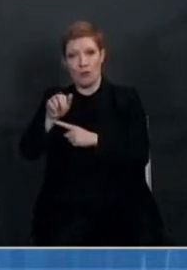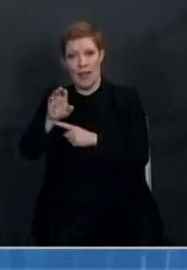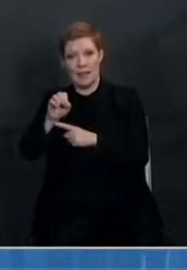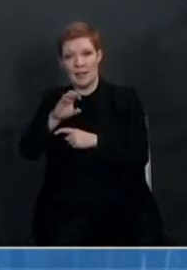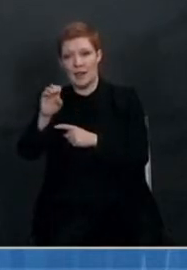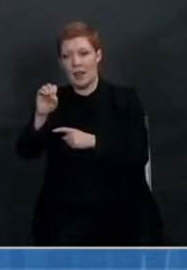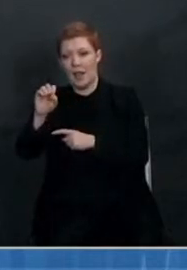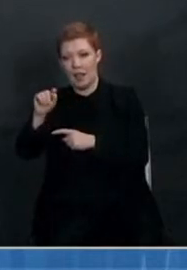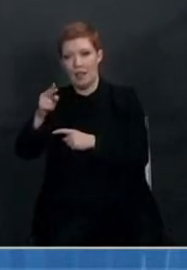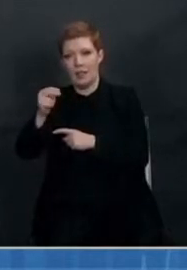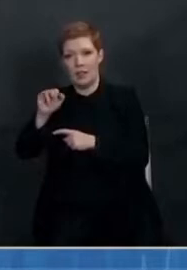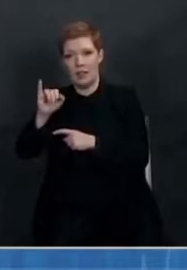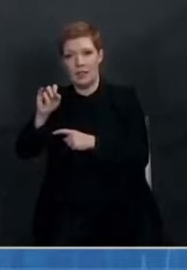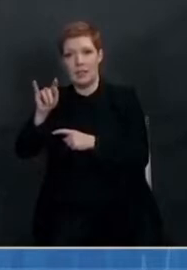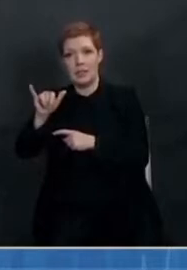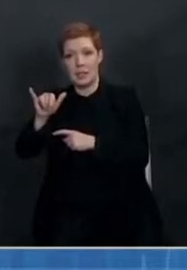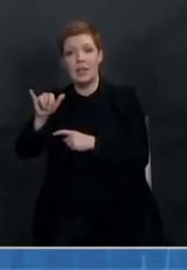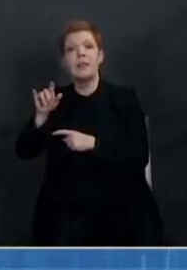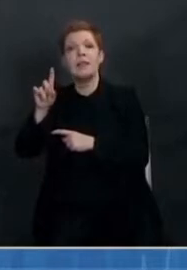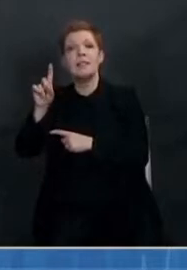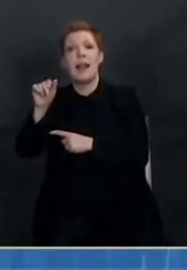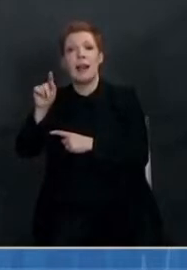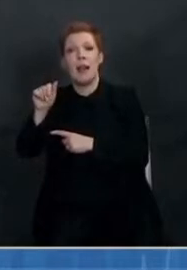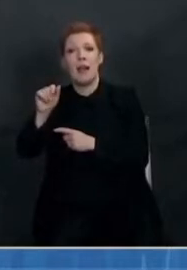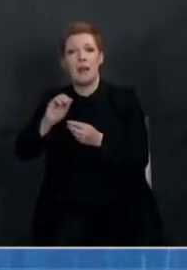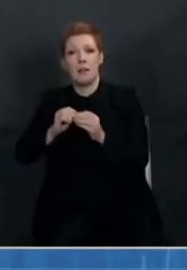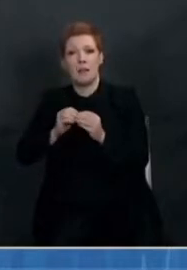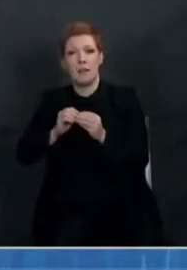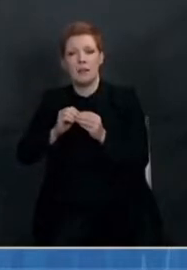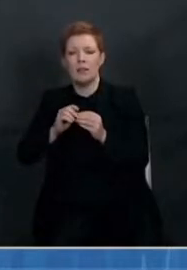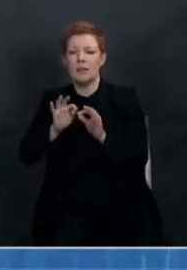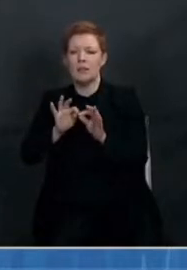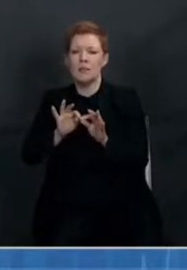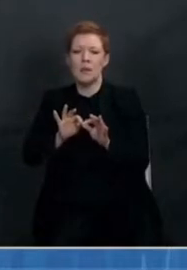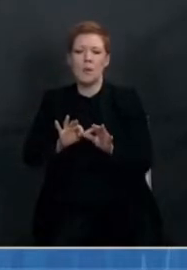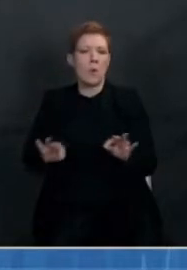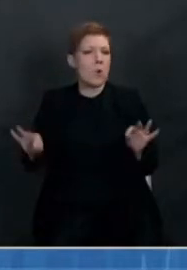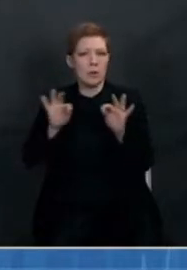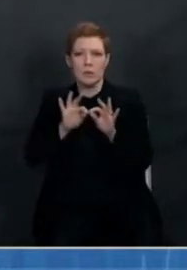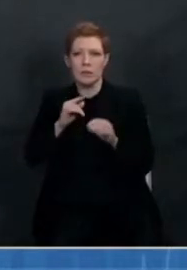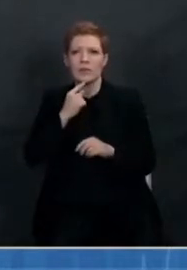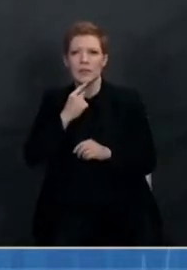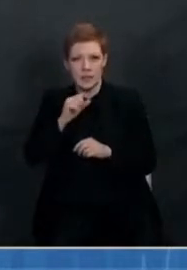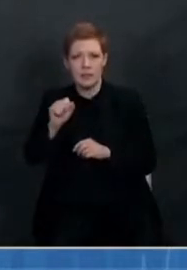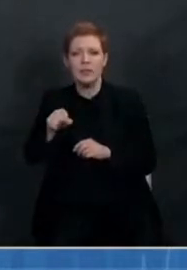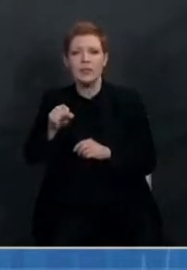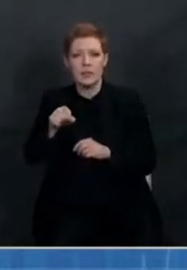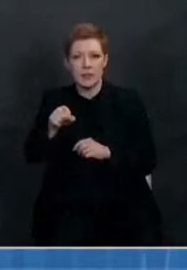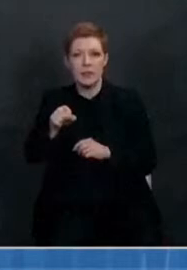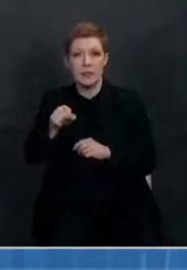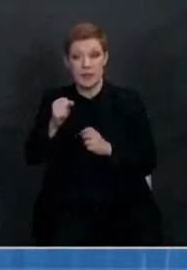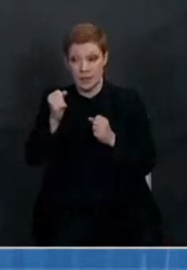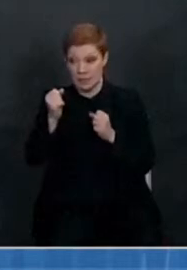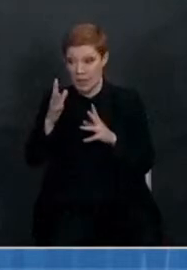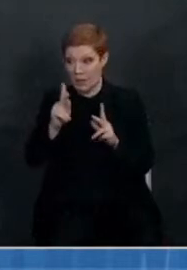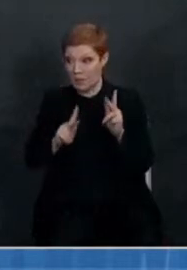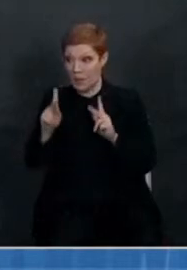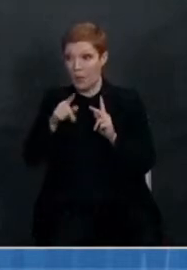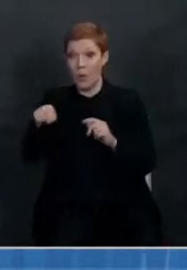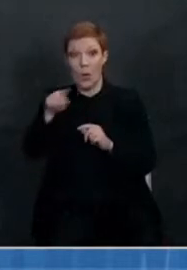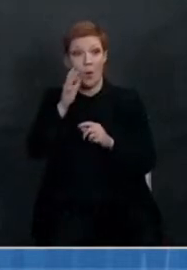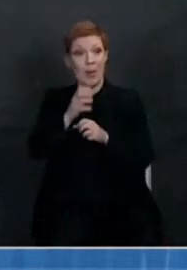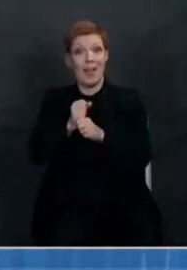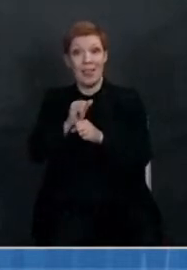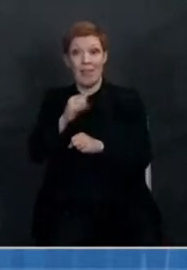their vaccinations. It is extremely important. There are many people in this country that will find their way to a vaccine,